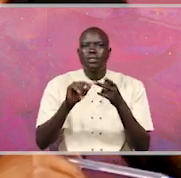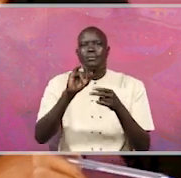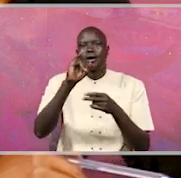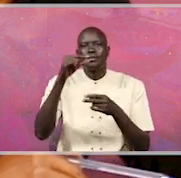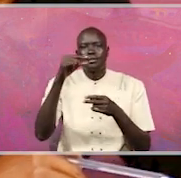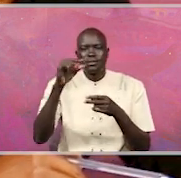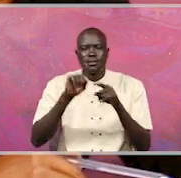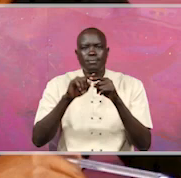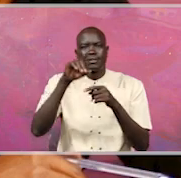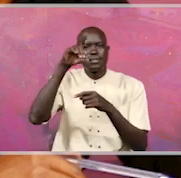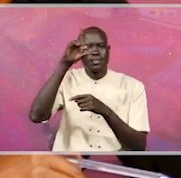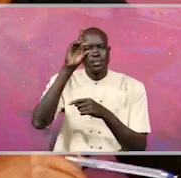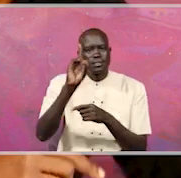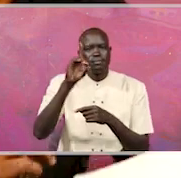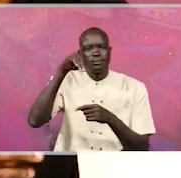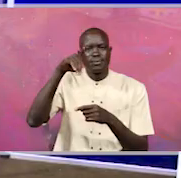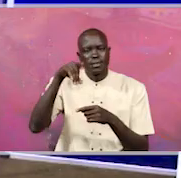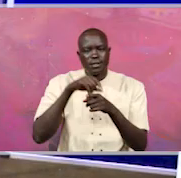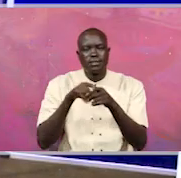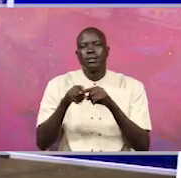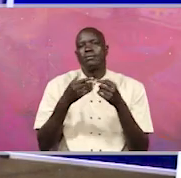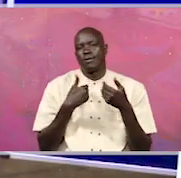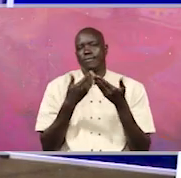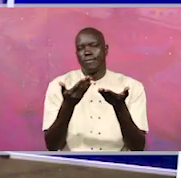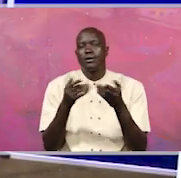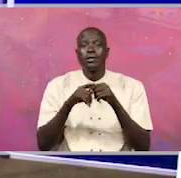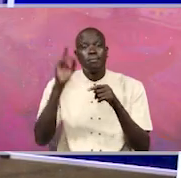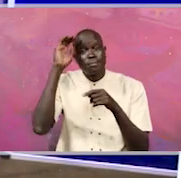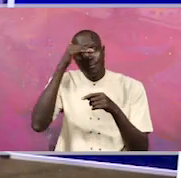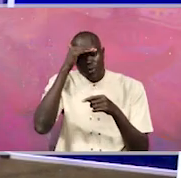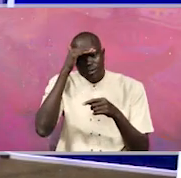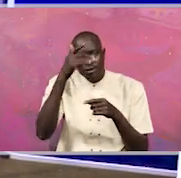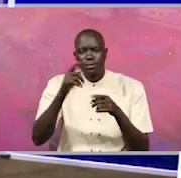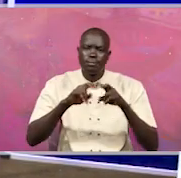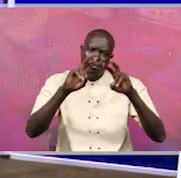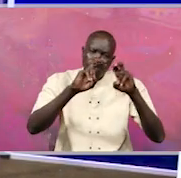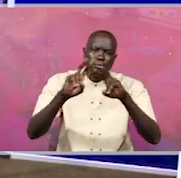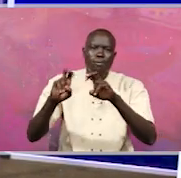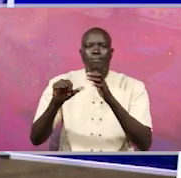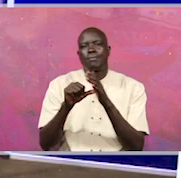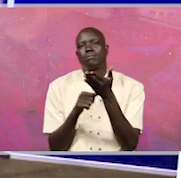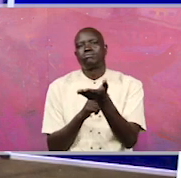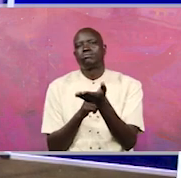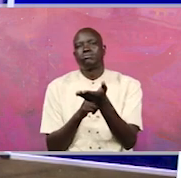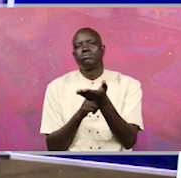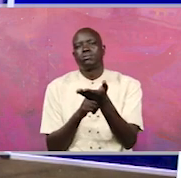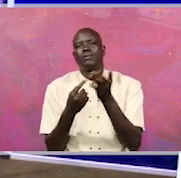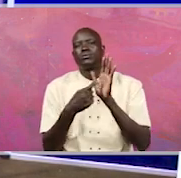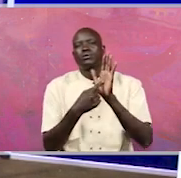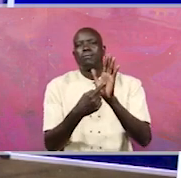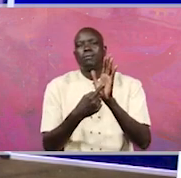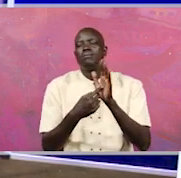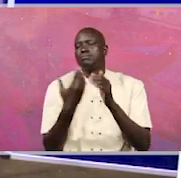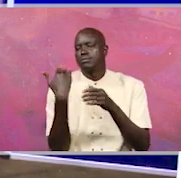the DPP who are involved in prosecuting of these matters. Even the police to investigate these matters, for instance,